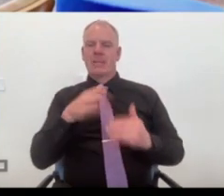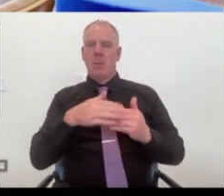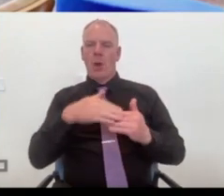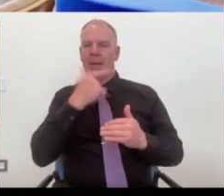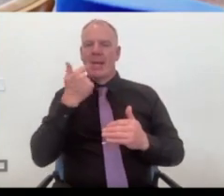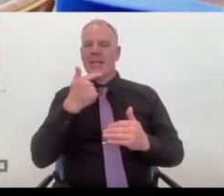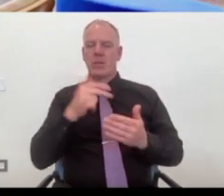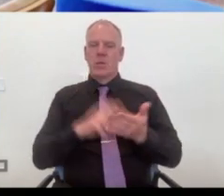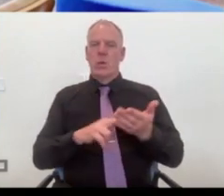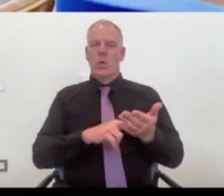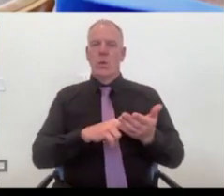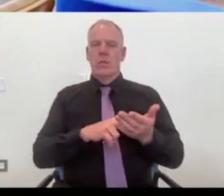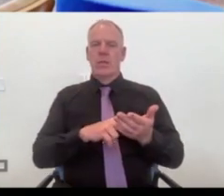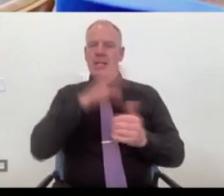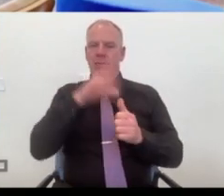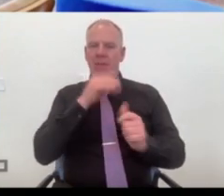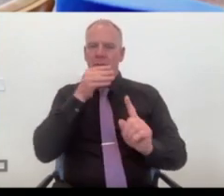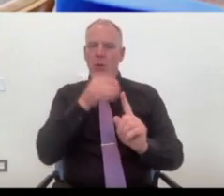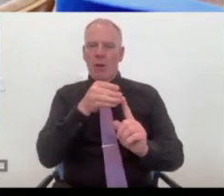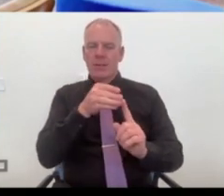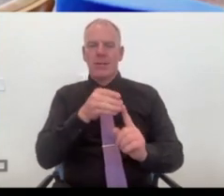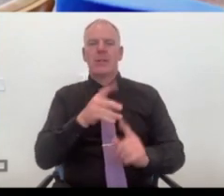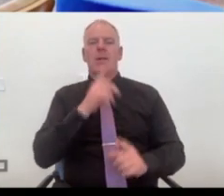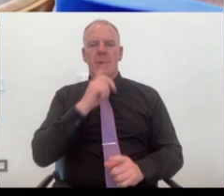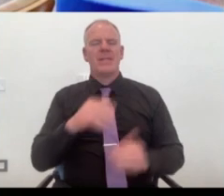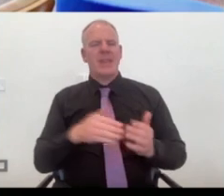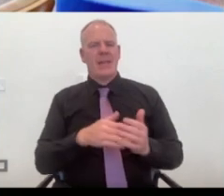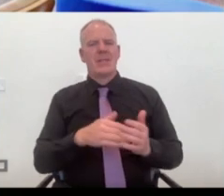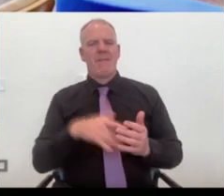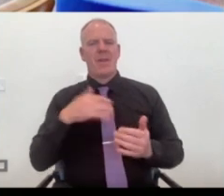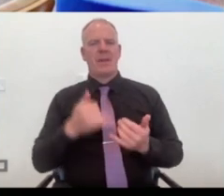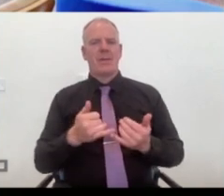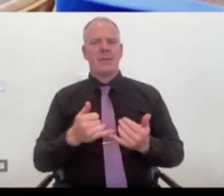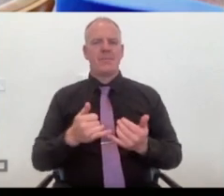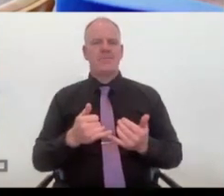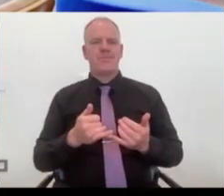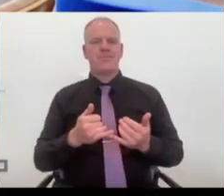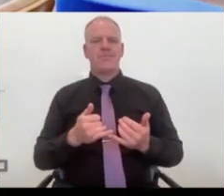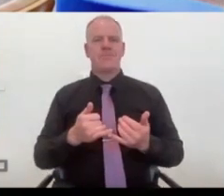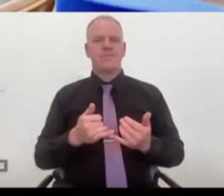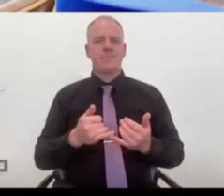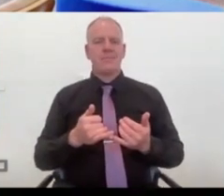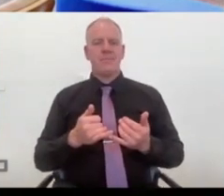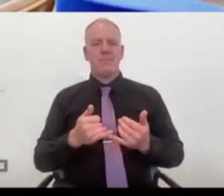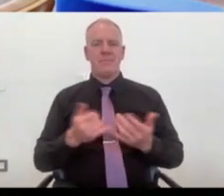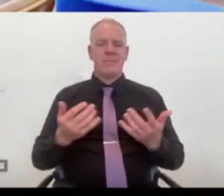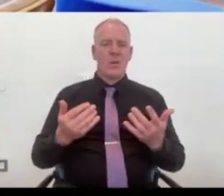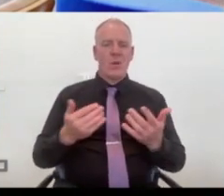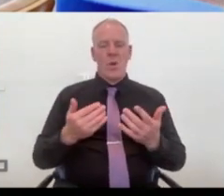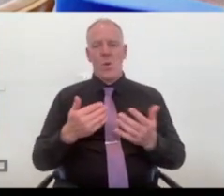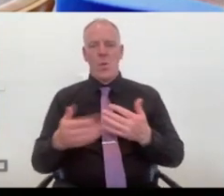carve out and target. But I do think, you know, I think sort of what are all the unmissed opportunities